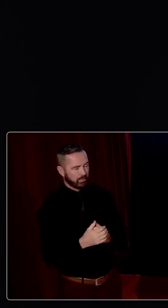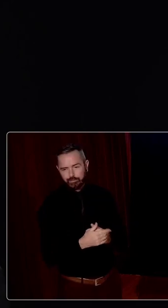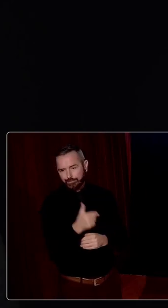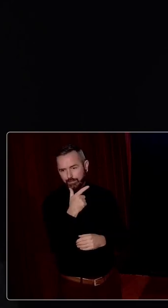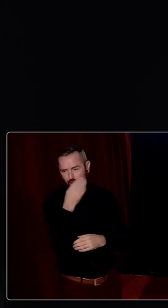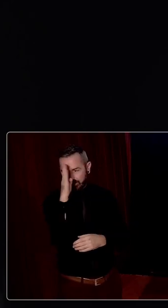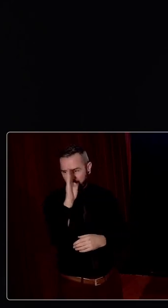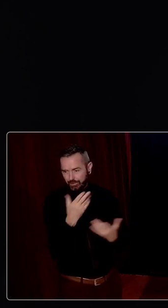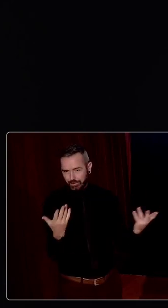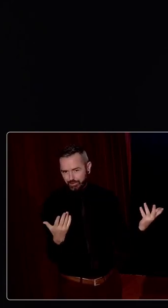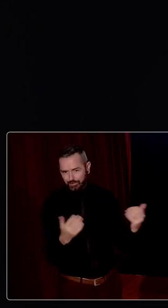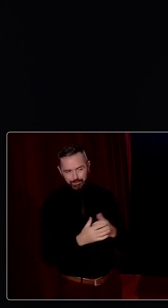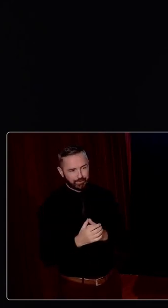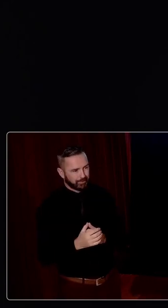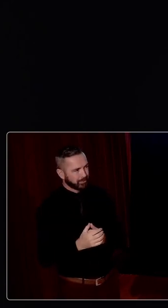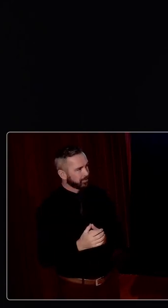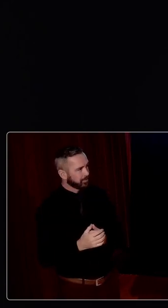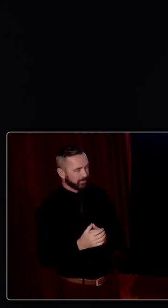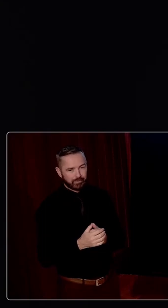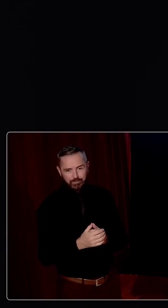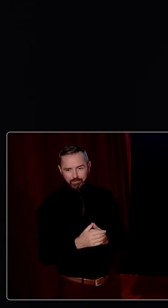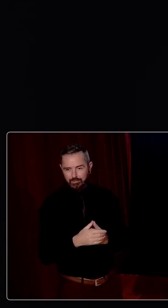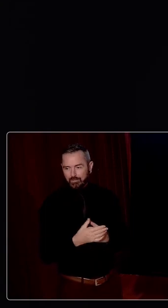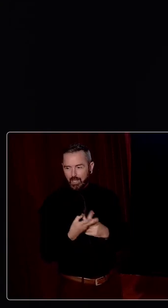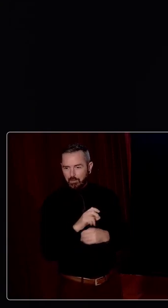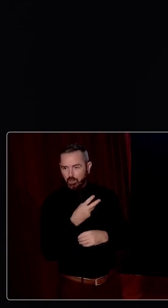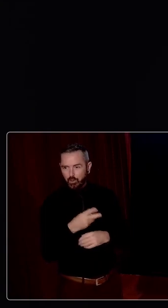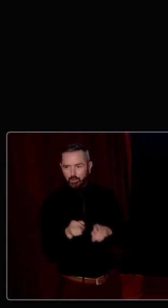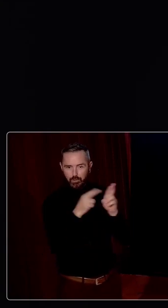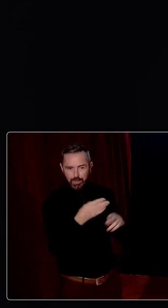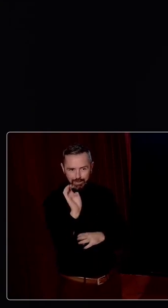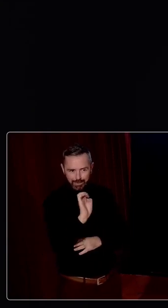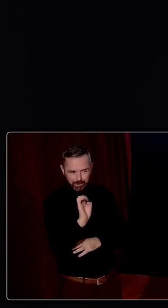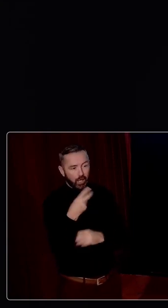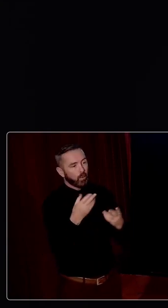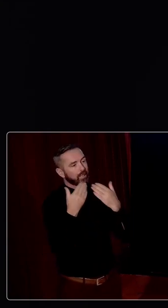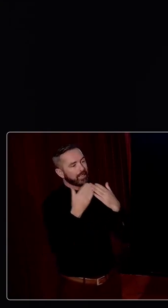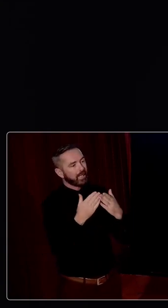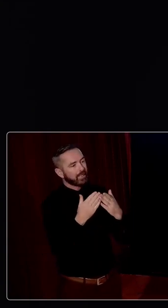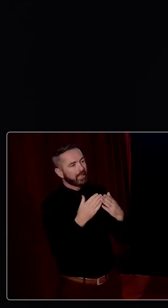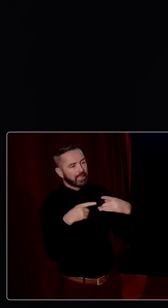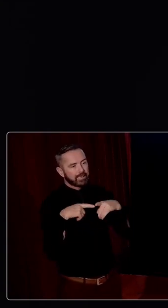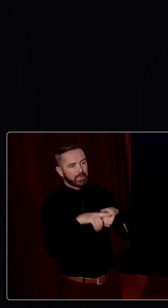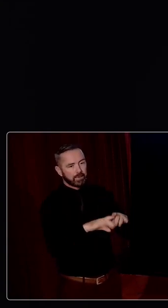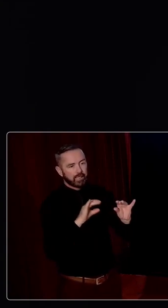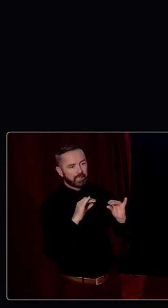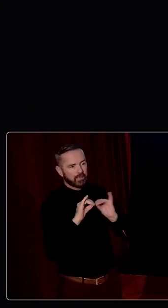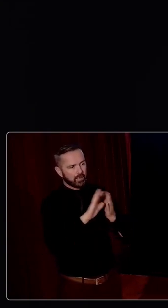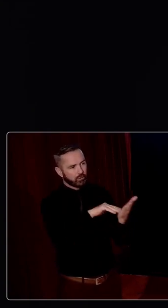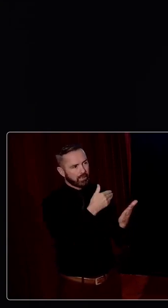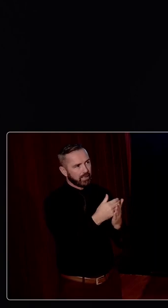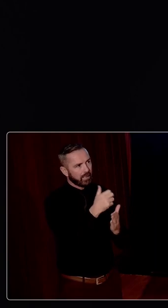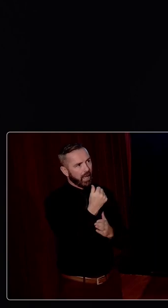It was wonderful that people were here, that took part in the debate or part of the debate. our simultaneous translators,